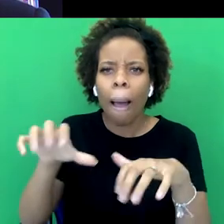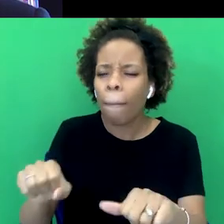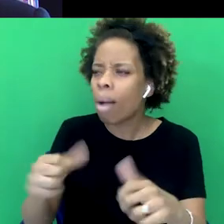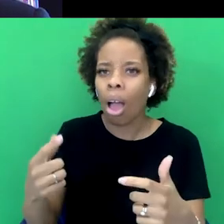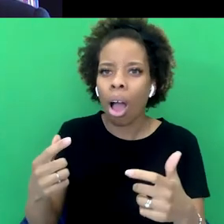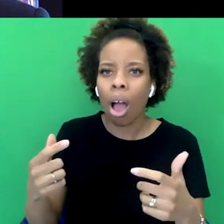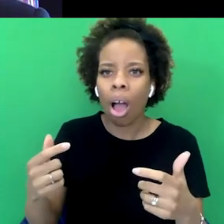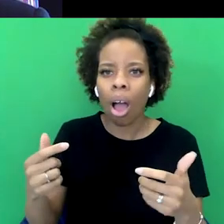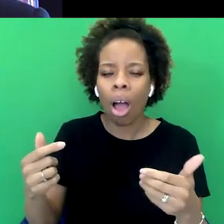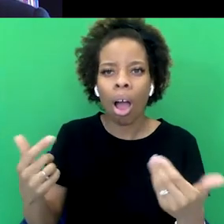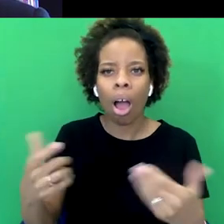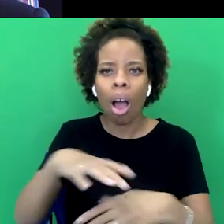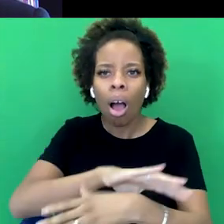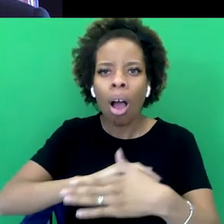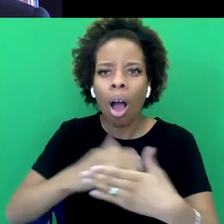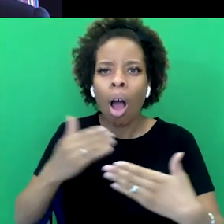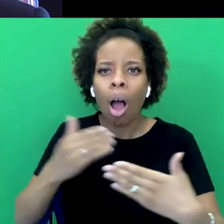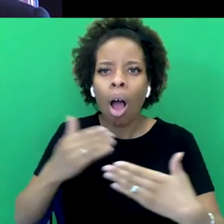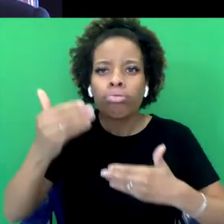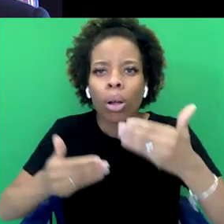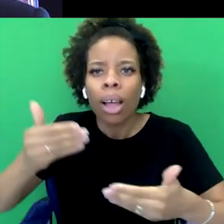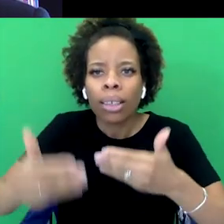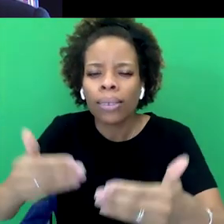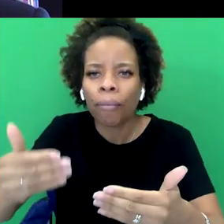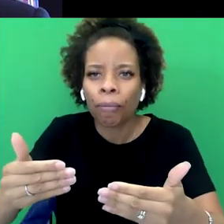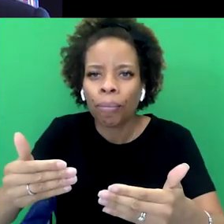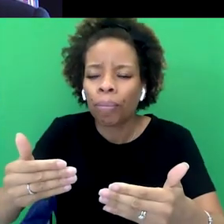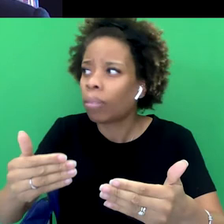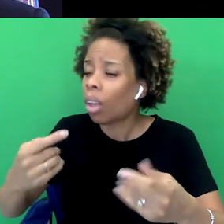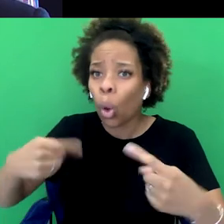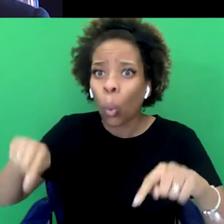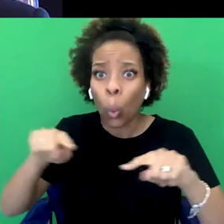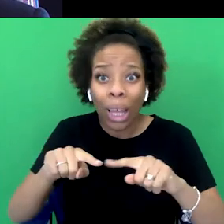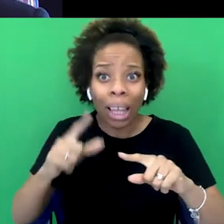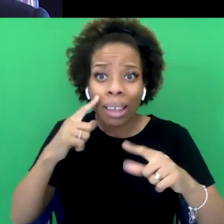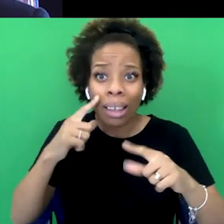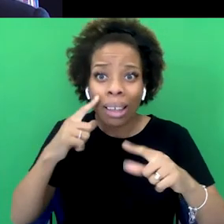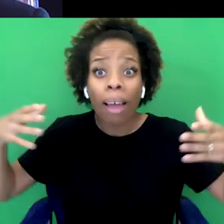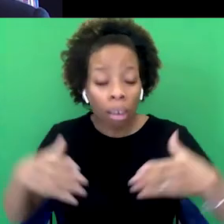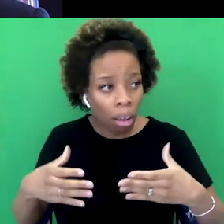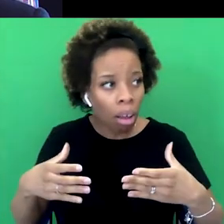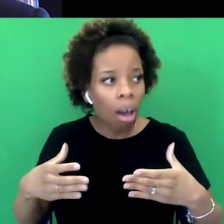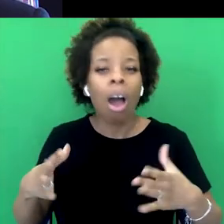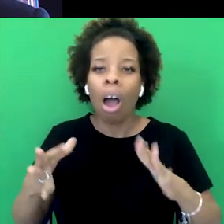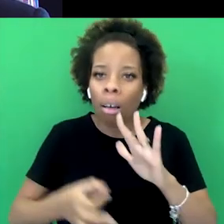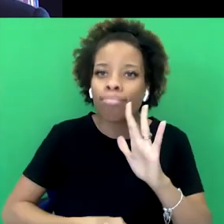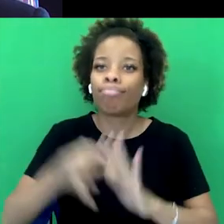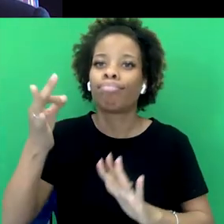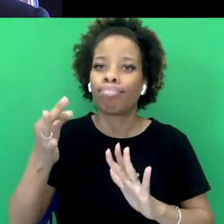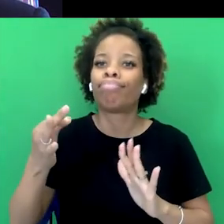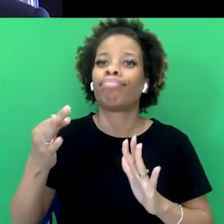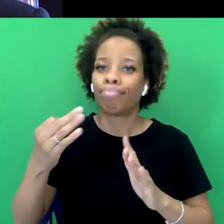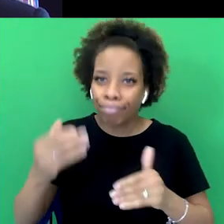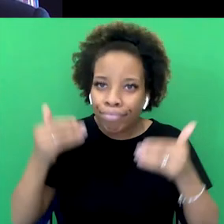where kind of people can try and get somewhere together without going to the sort of